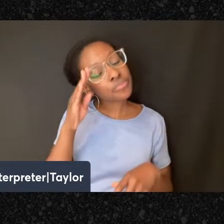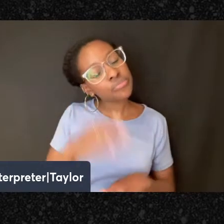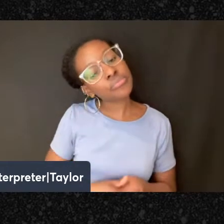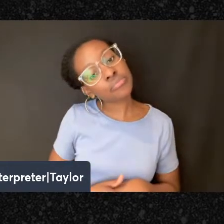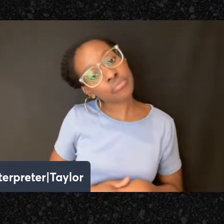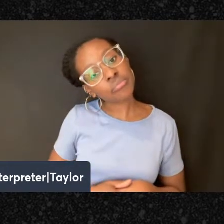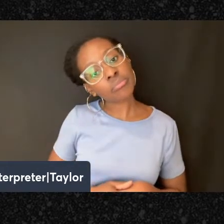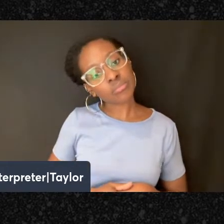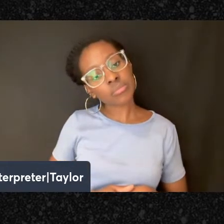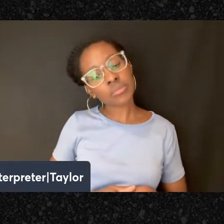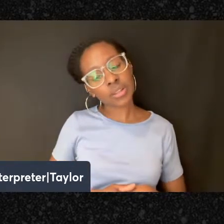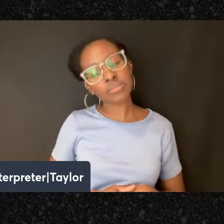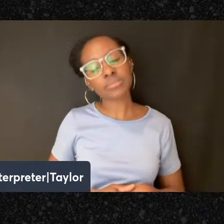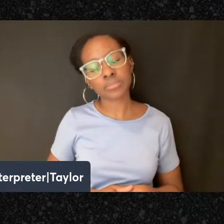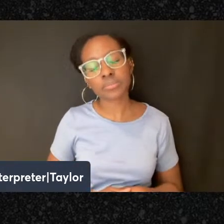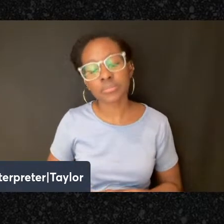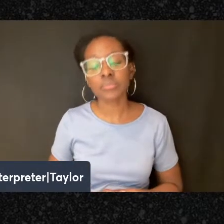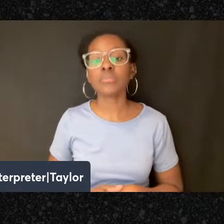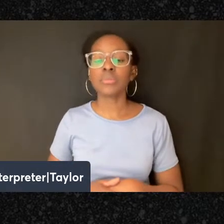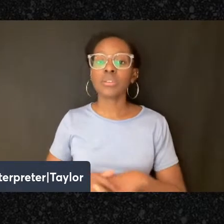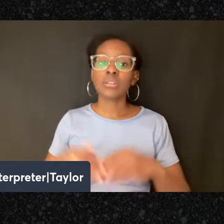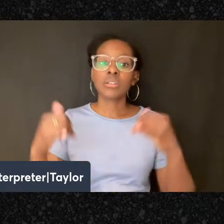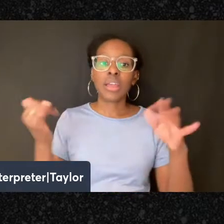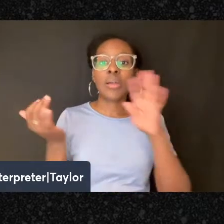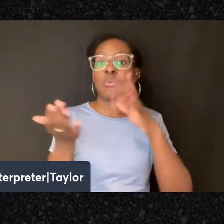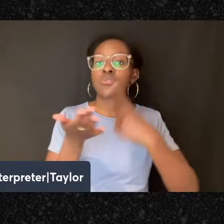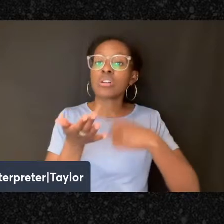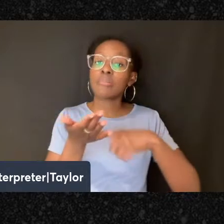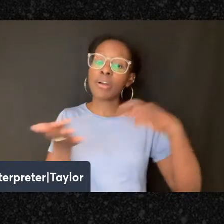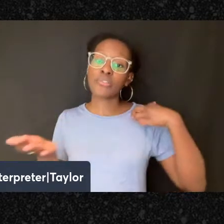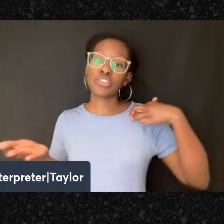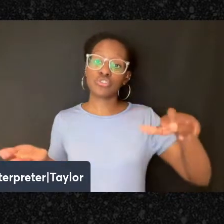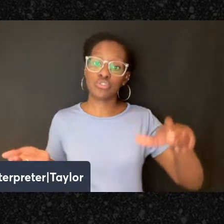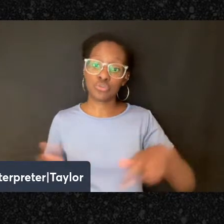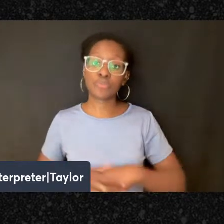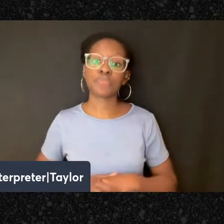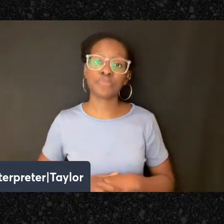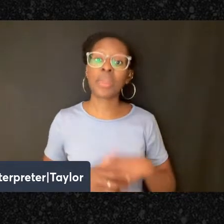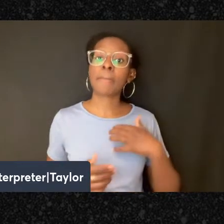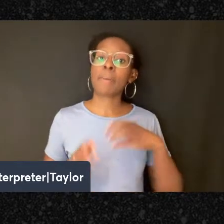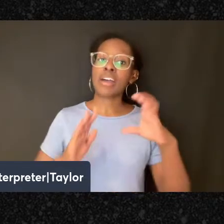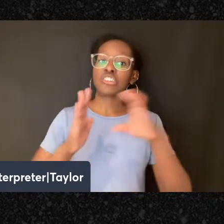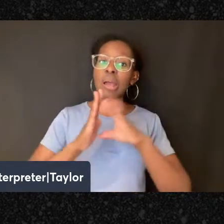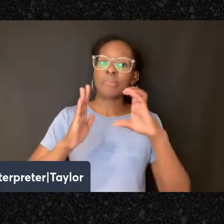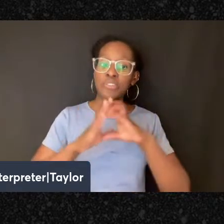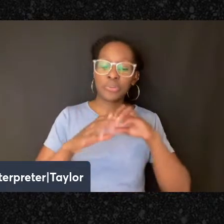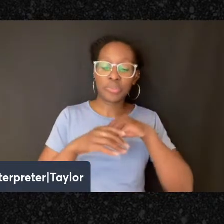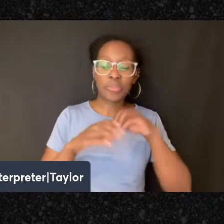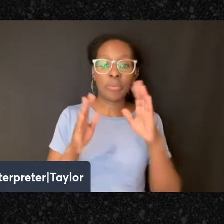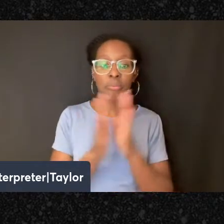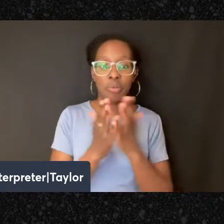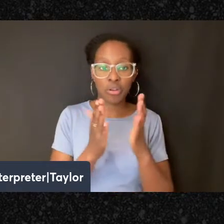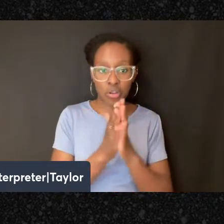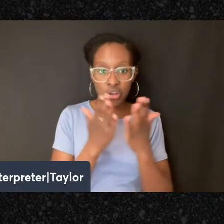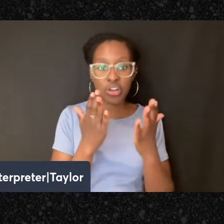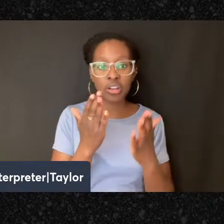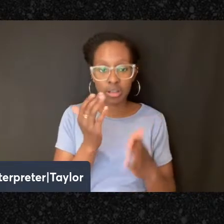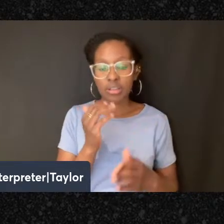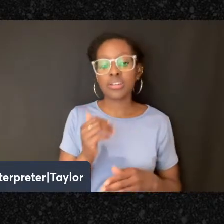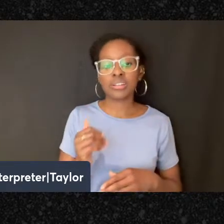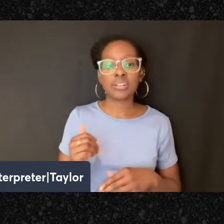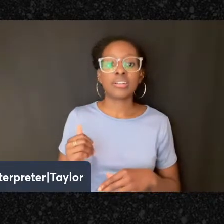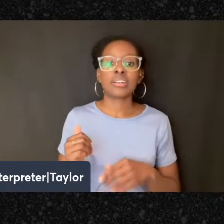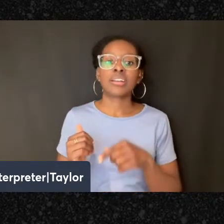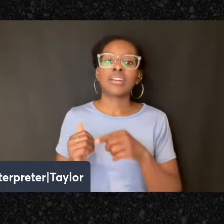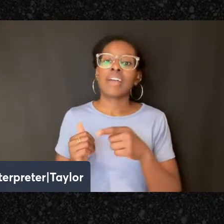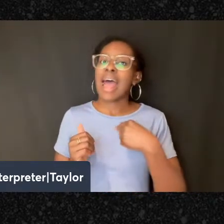And I'm going to speak today about religion, my chapter in the book that you just heard from the two editors of the book. I'm just